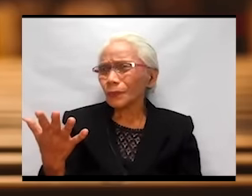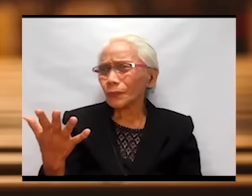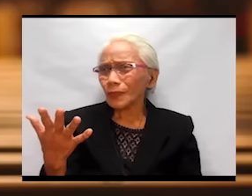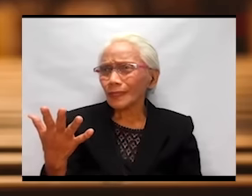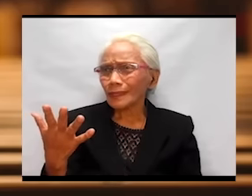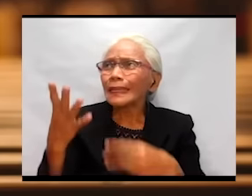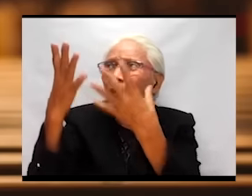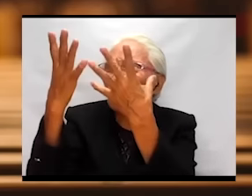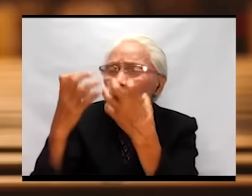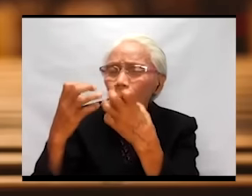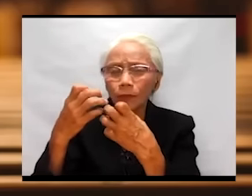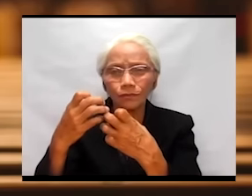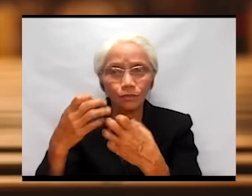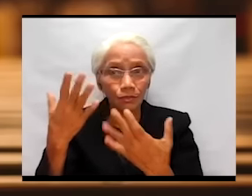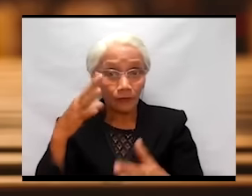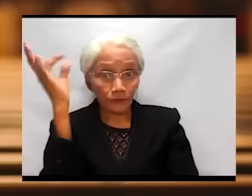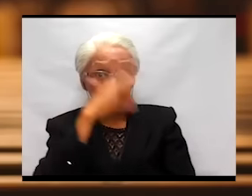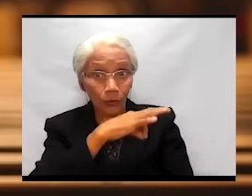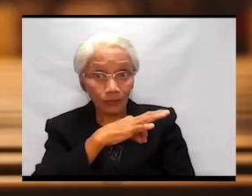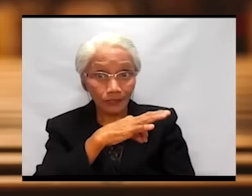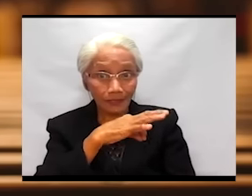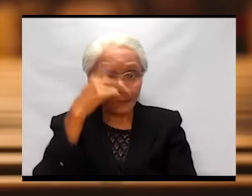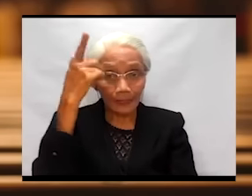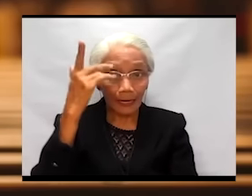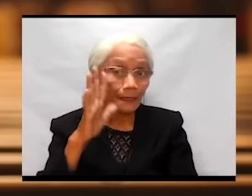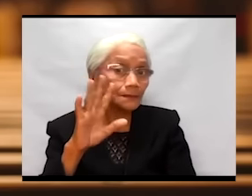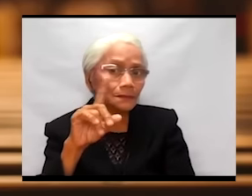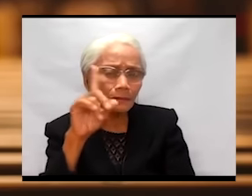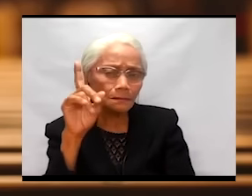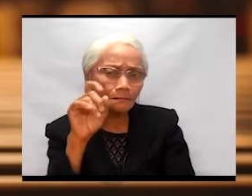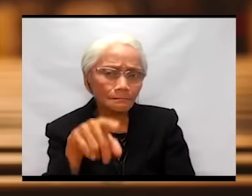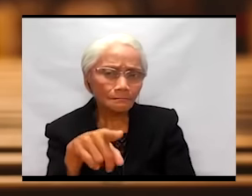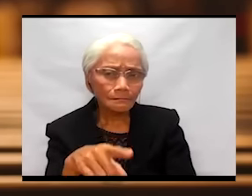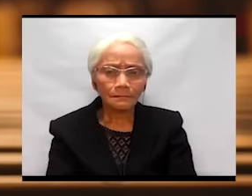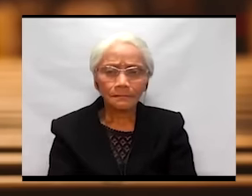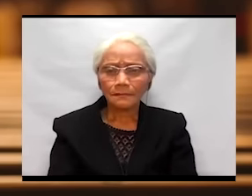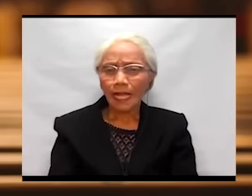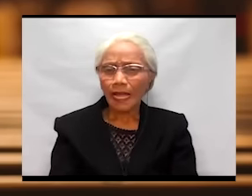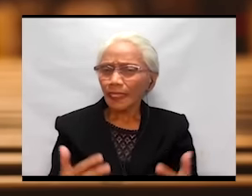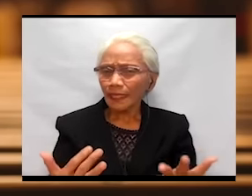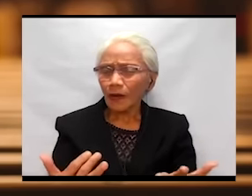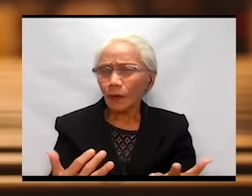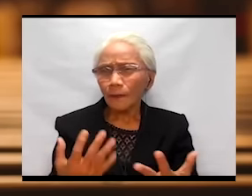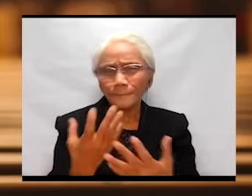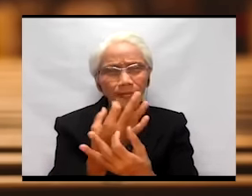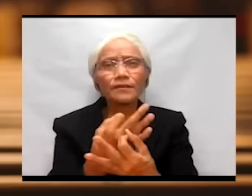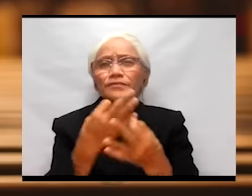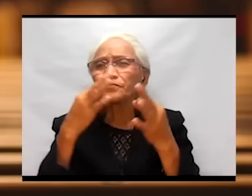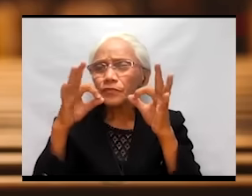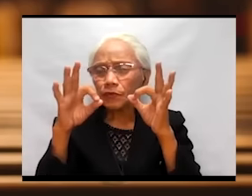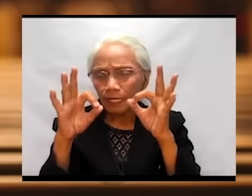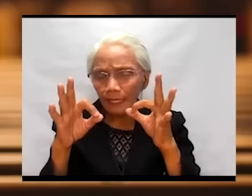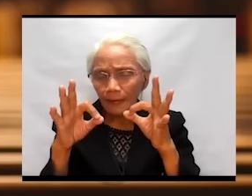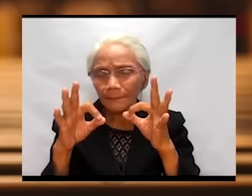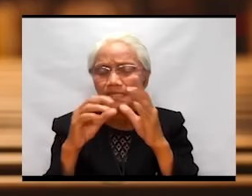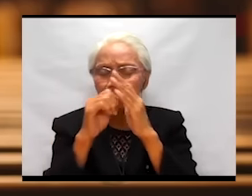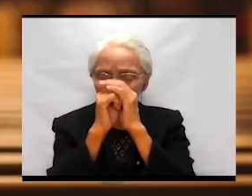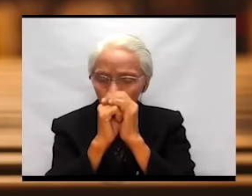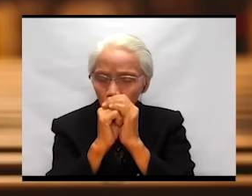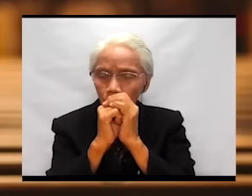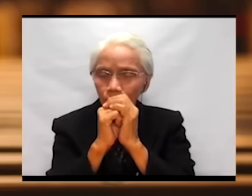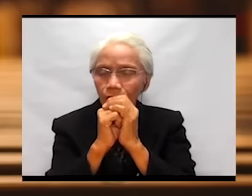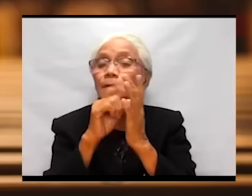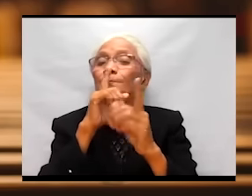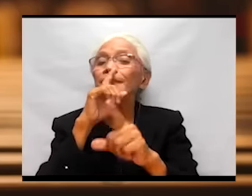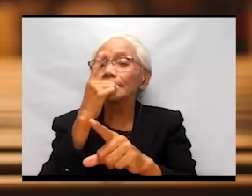The false gods. Now, freedom is the worship of the true God. In